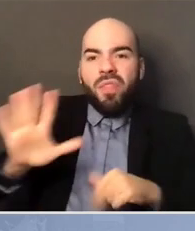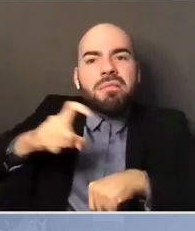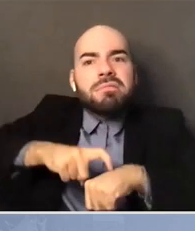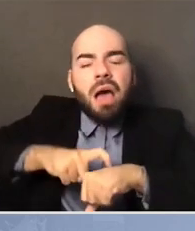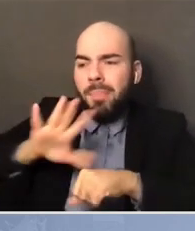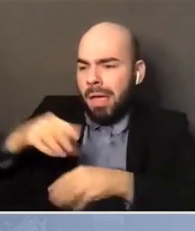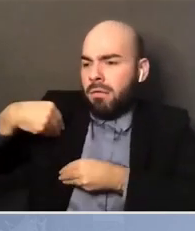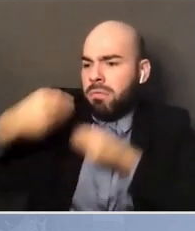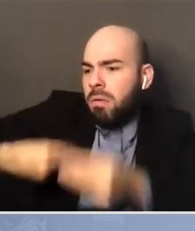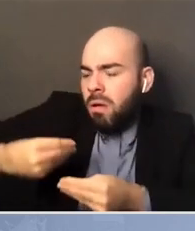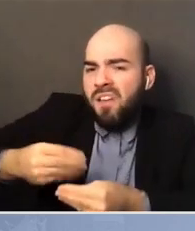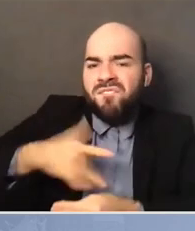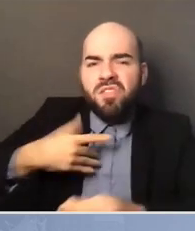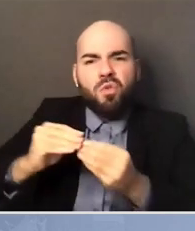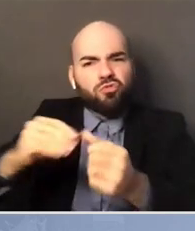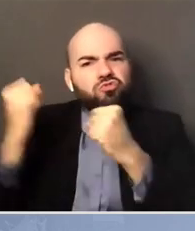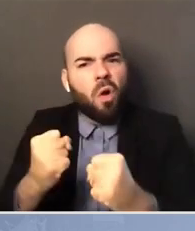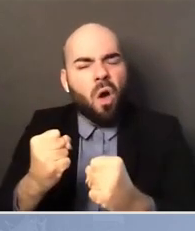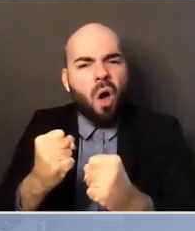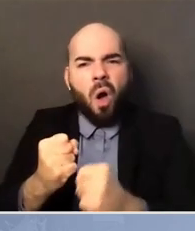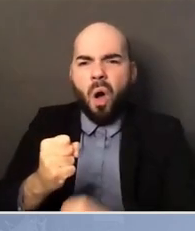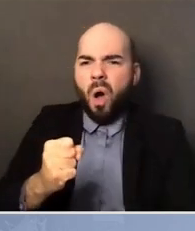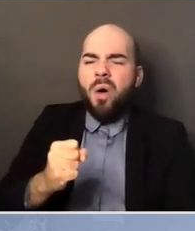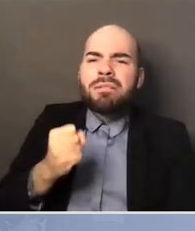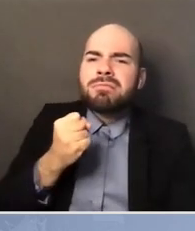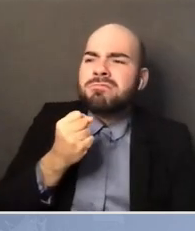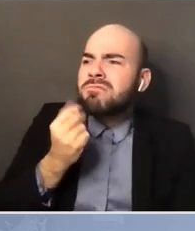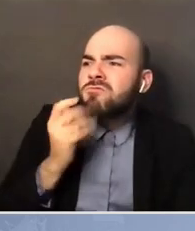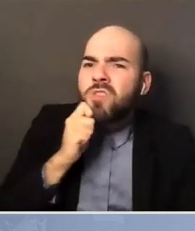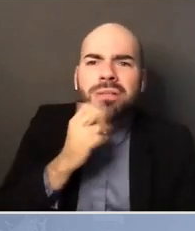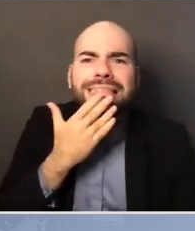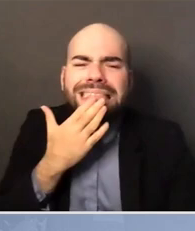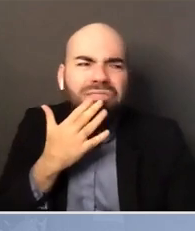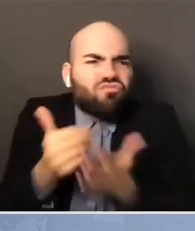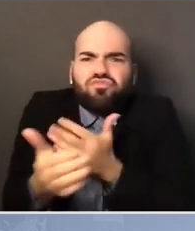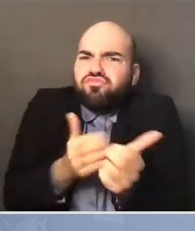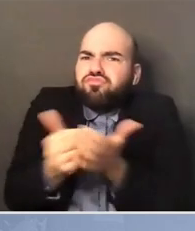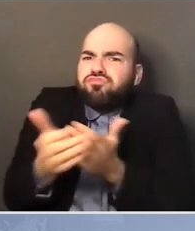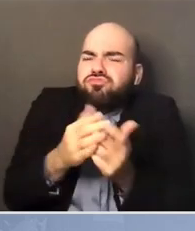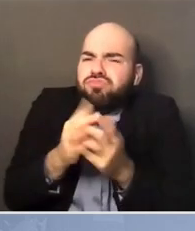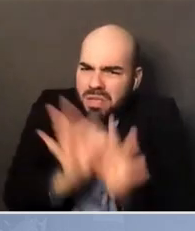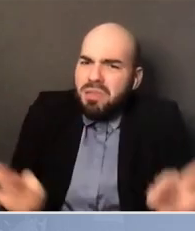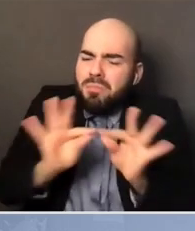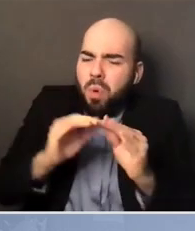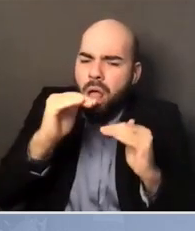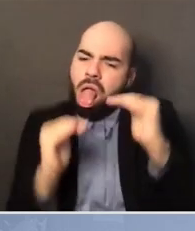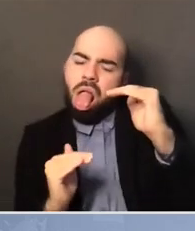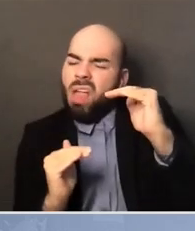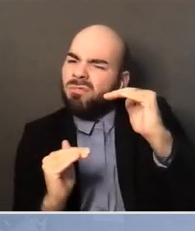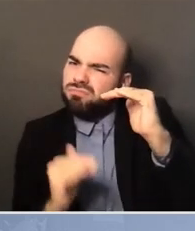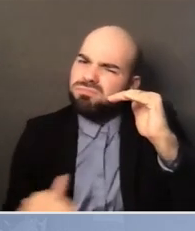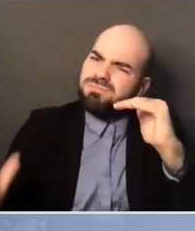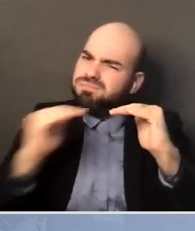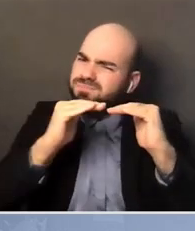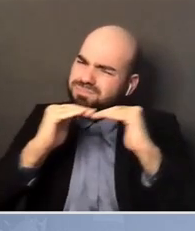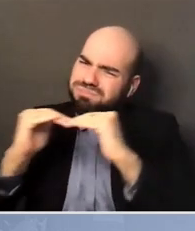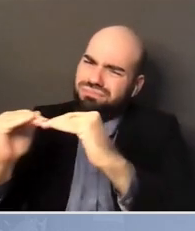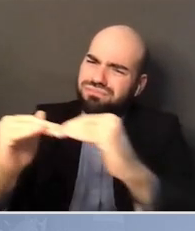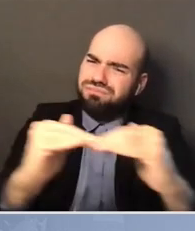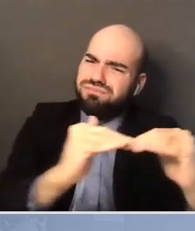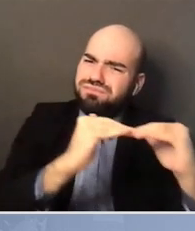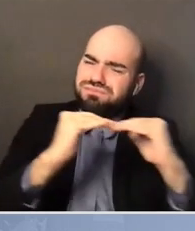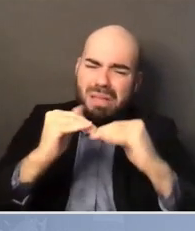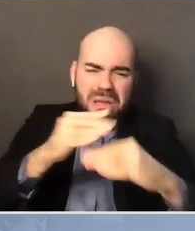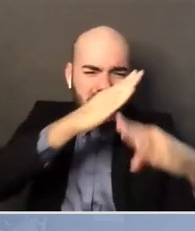we want to have a society that's not discriminatory and to tear down some of those barriers.